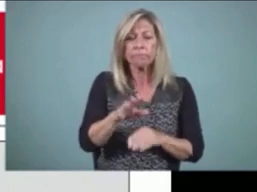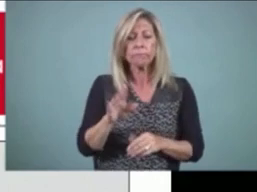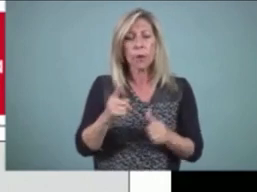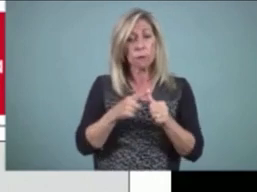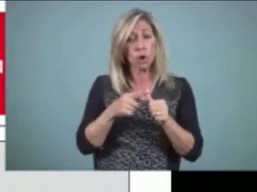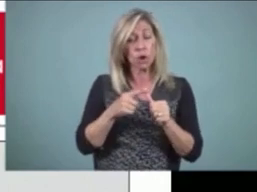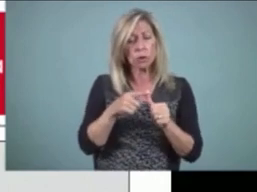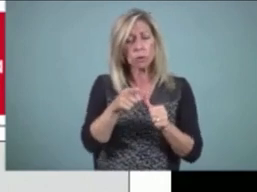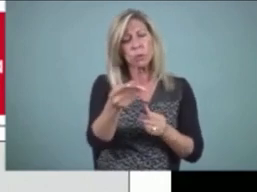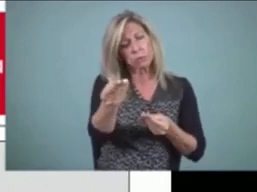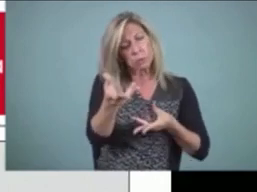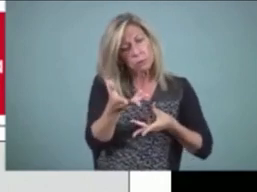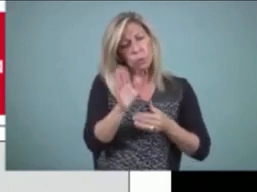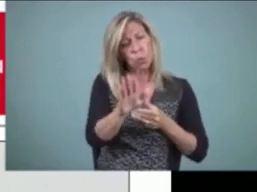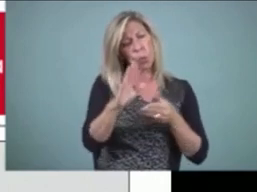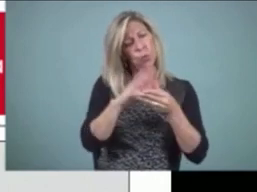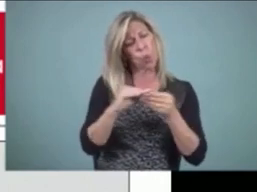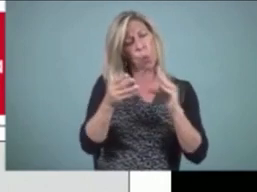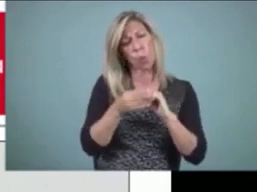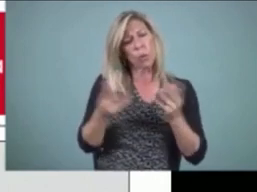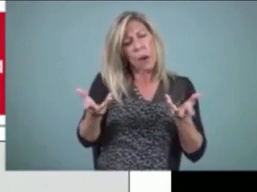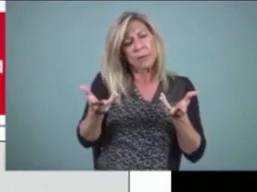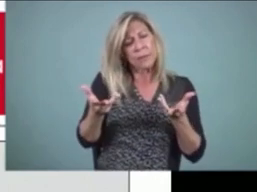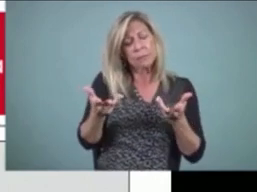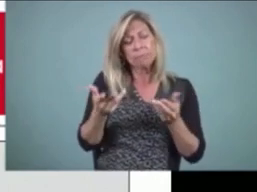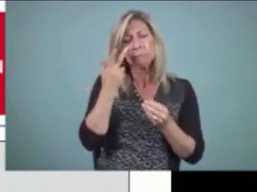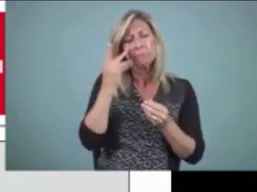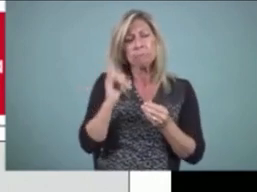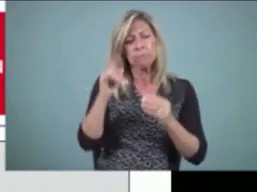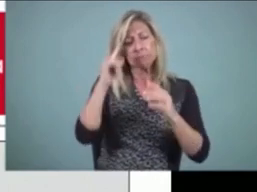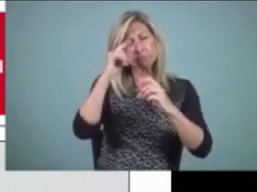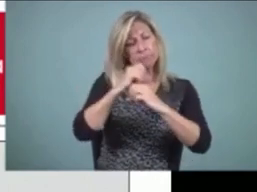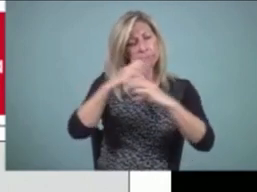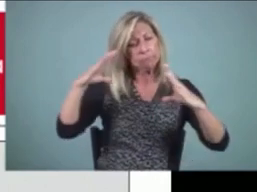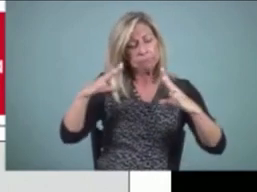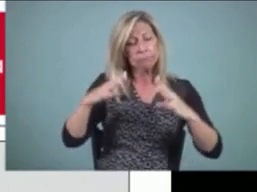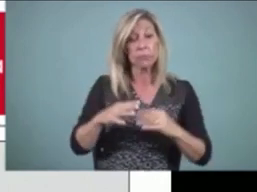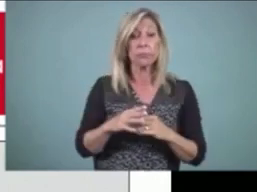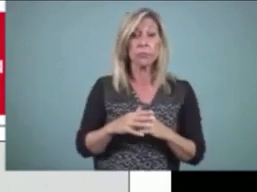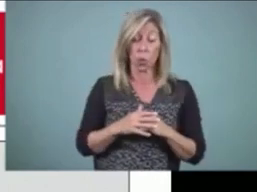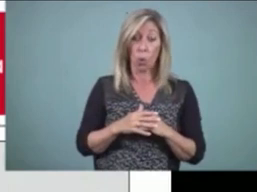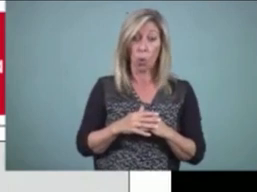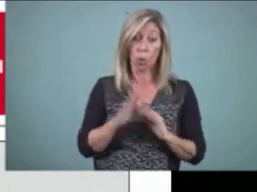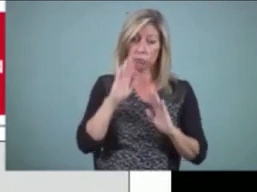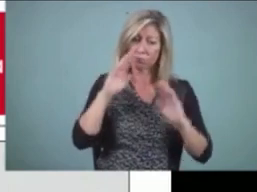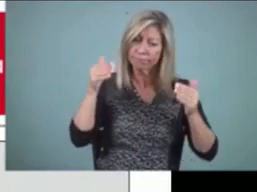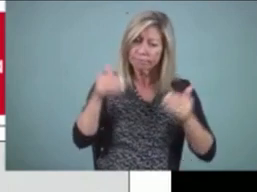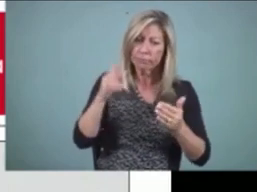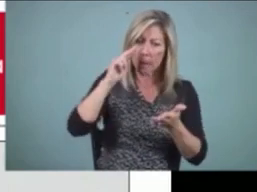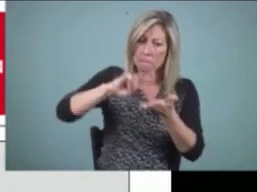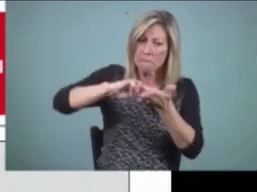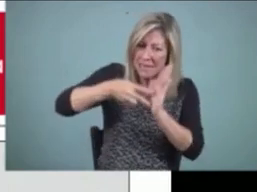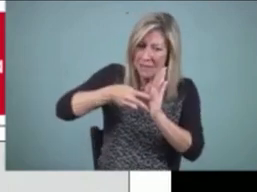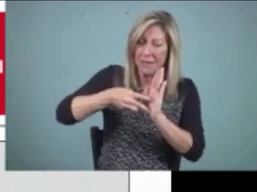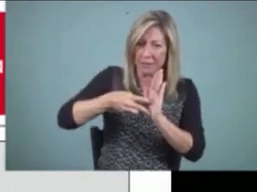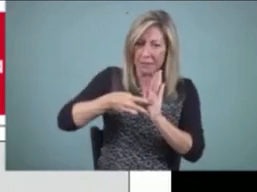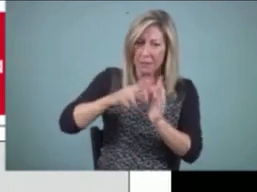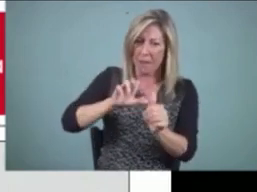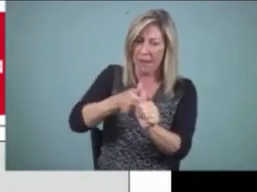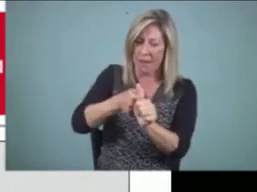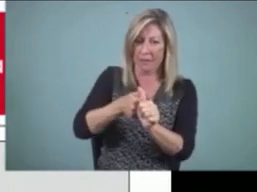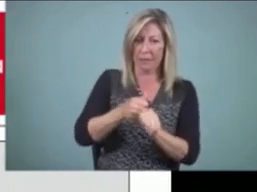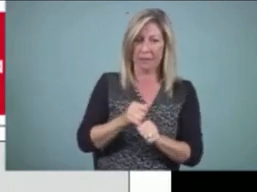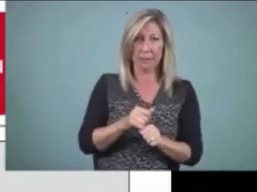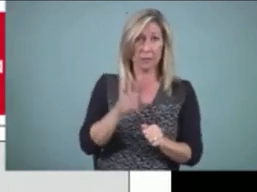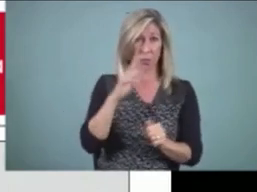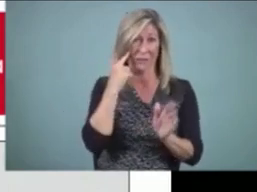your story is about? So she explained to, again, focus first on meaning. Because obviously you can see by this sample, the student